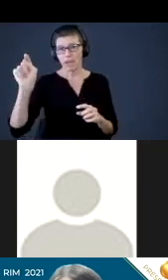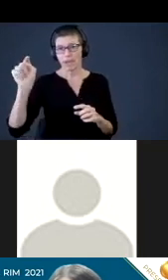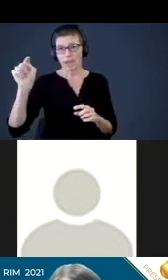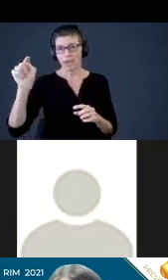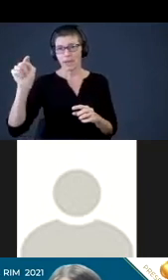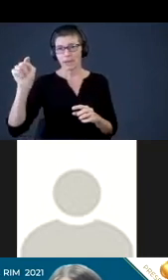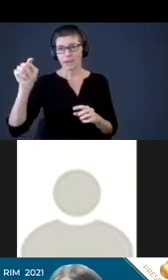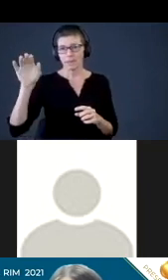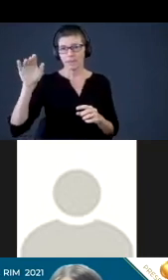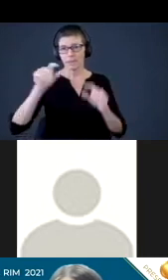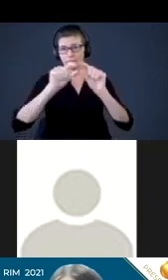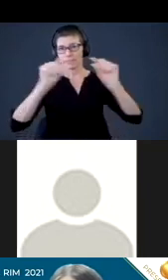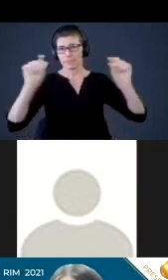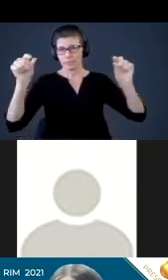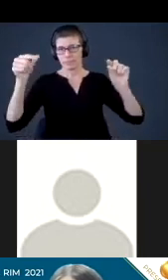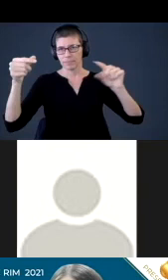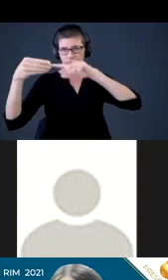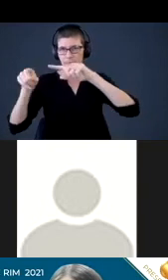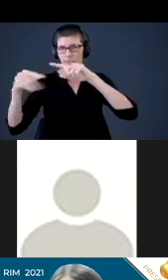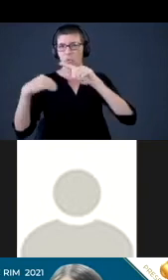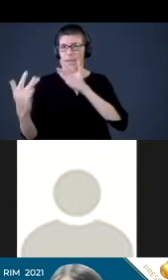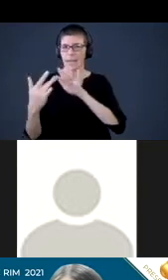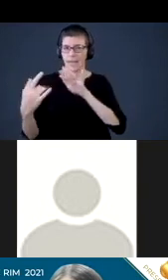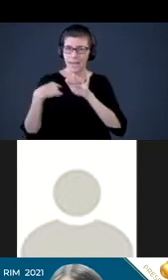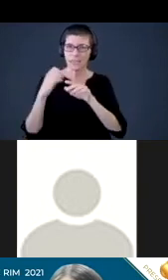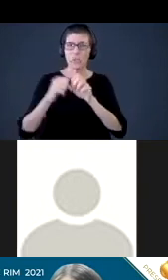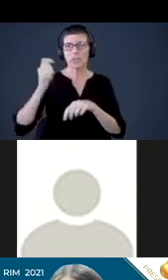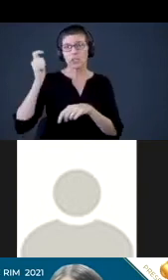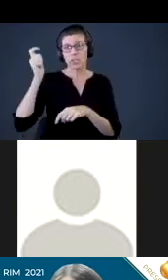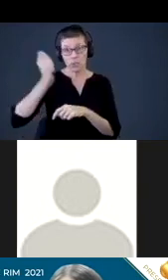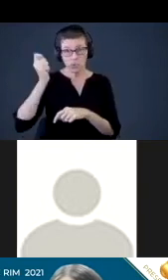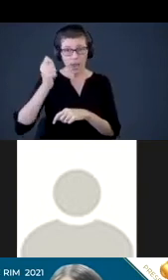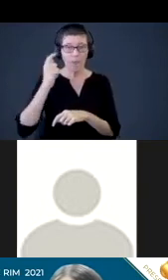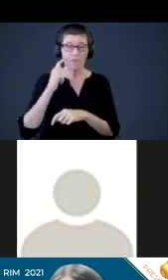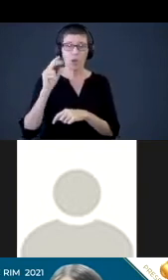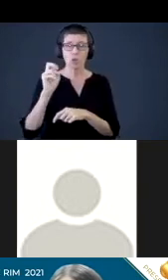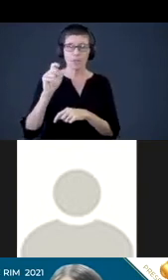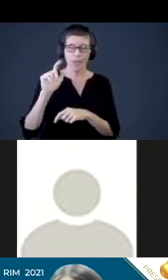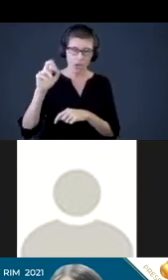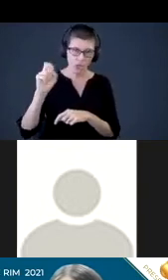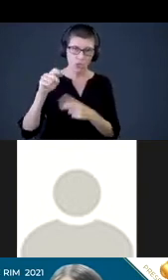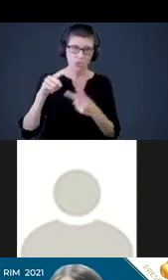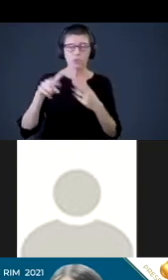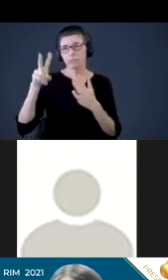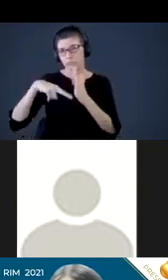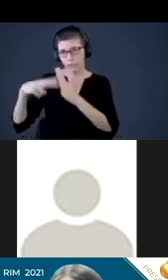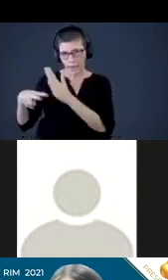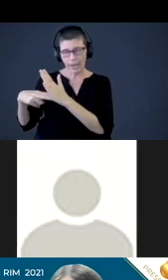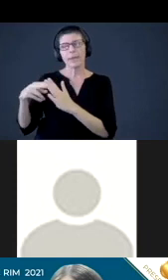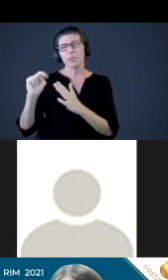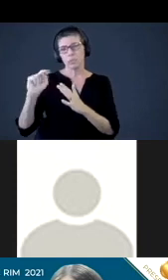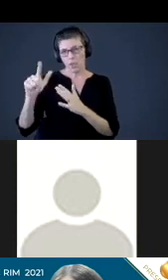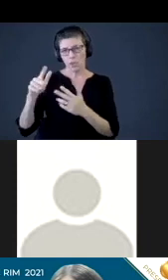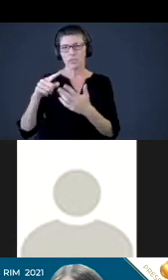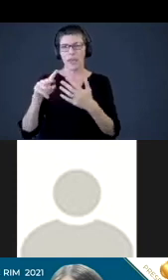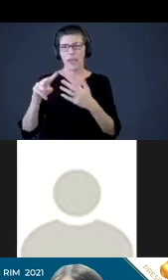menu, you can contact us. You can subscribe to our newsletters, access the newsletters, and then view all of